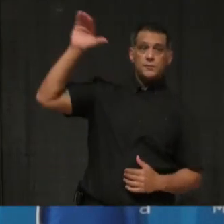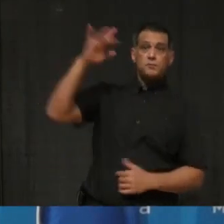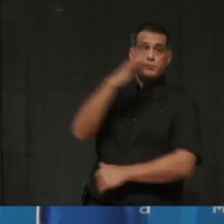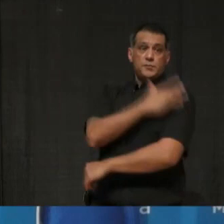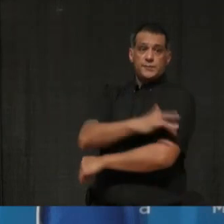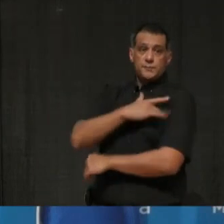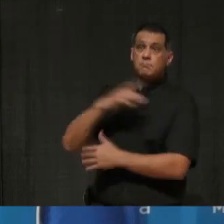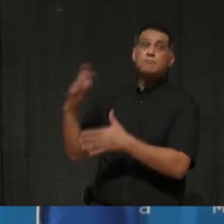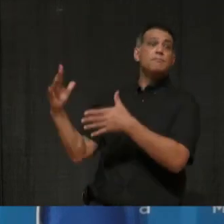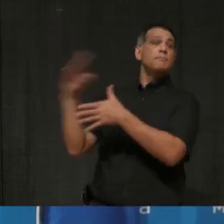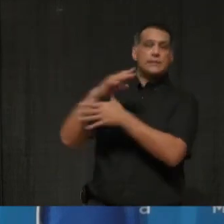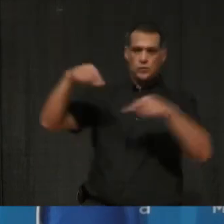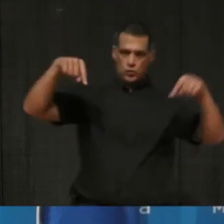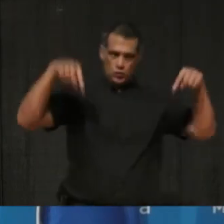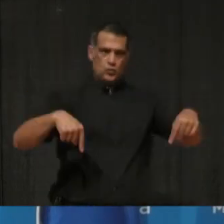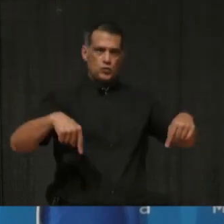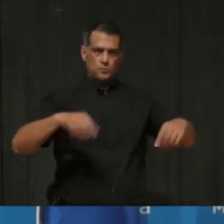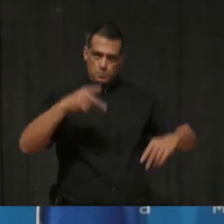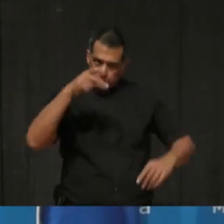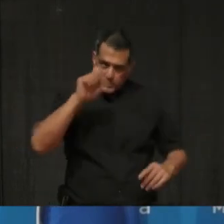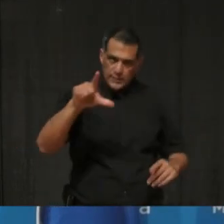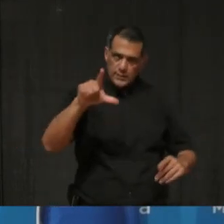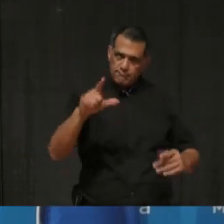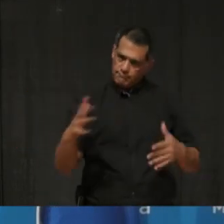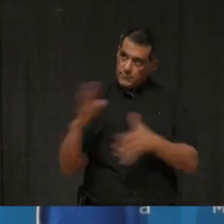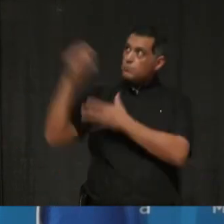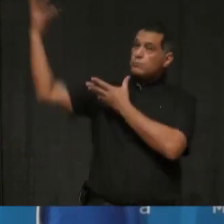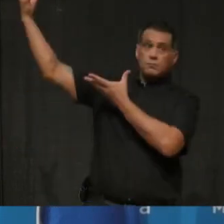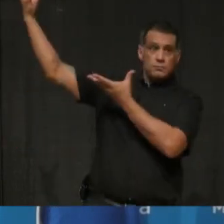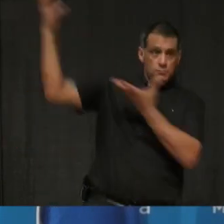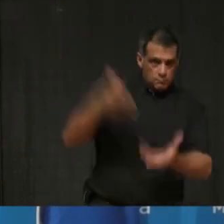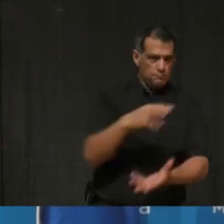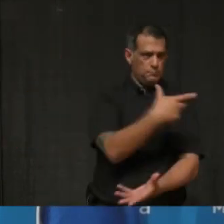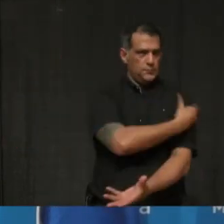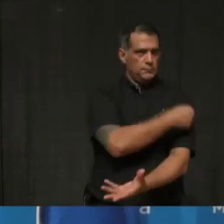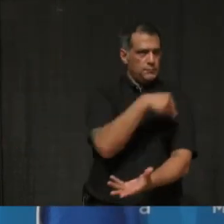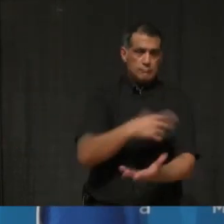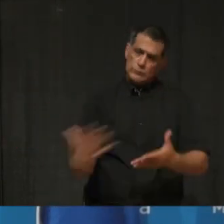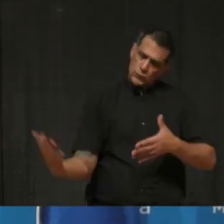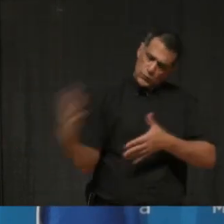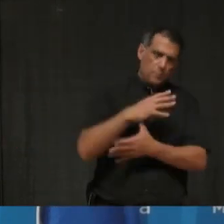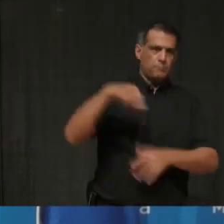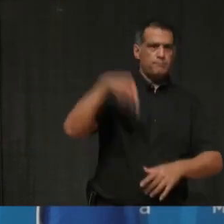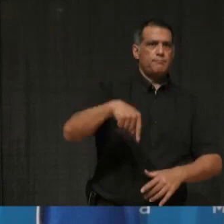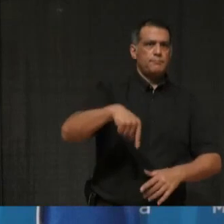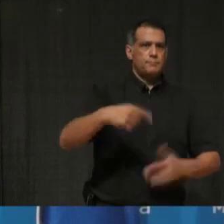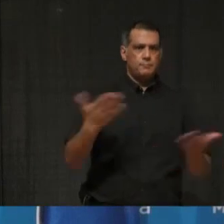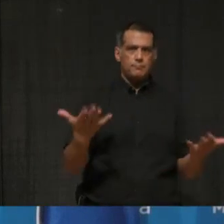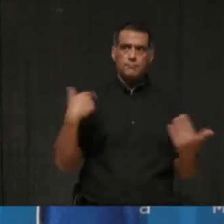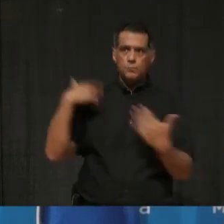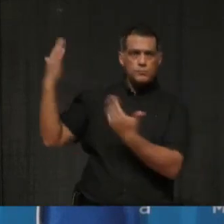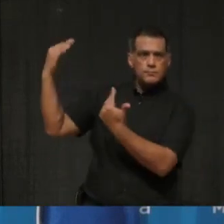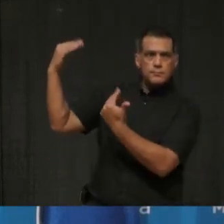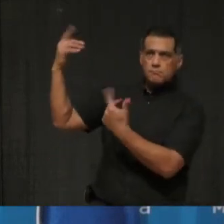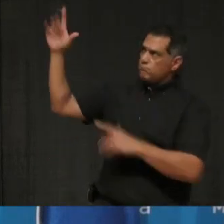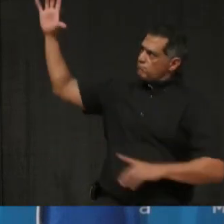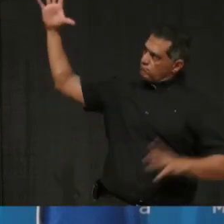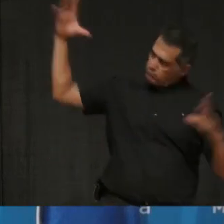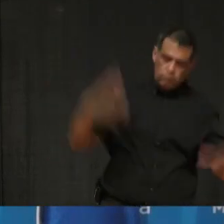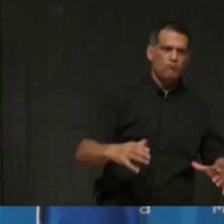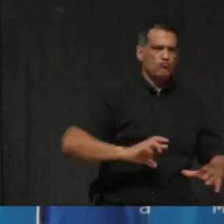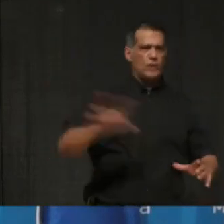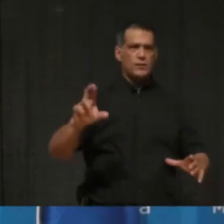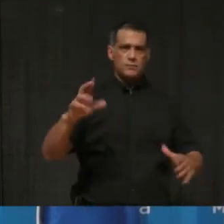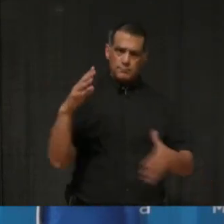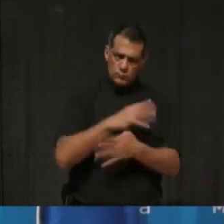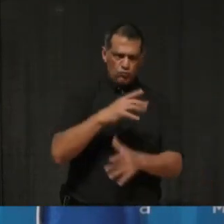uh, the regions such as Peel that have the greatest need. Um, and, uh, we, we think that's necessary and the ethical thing